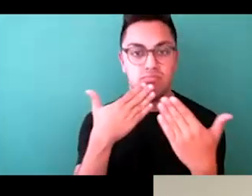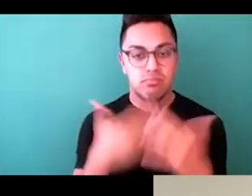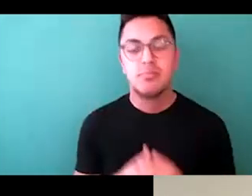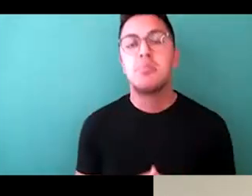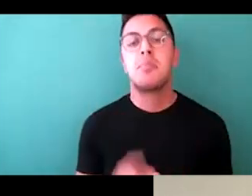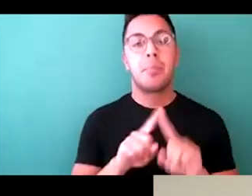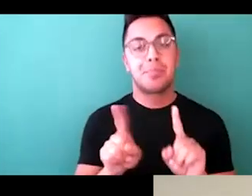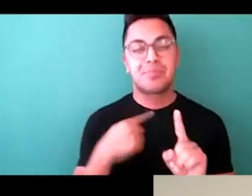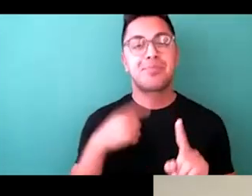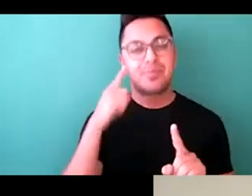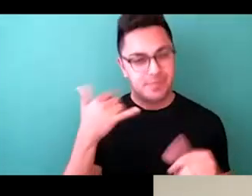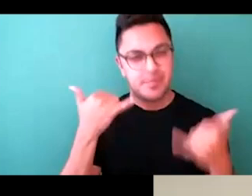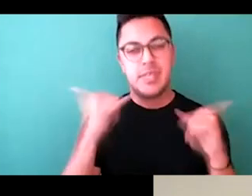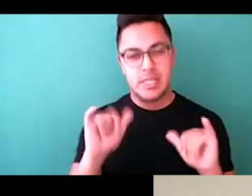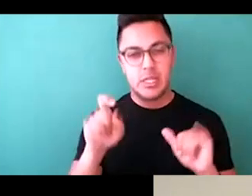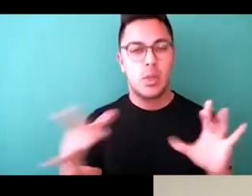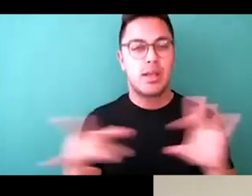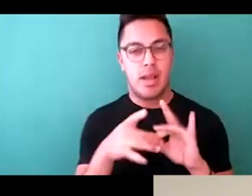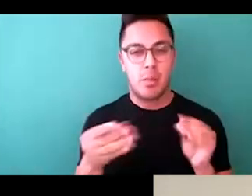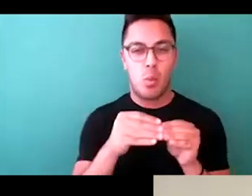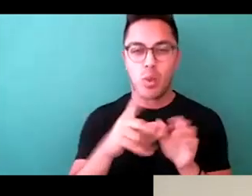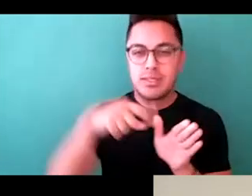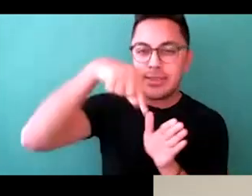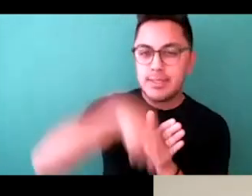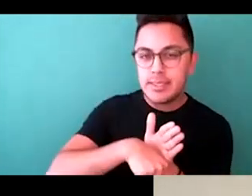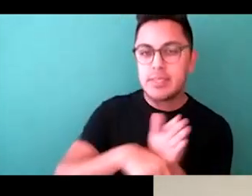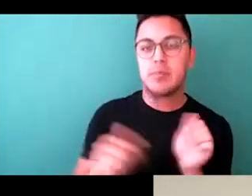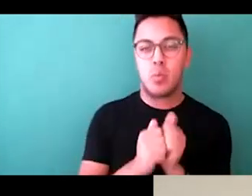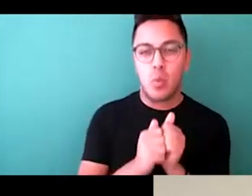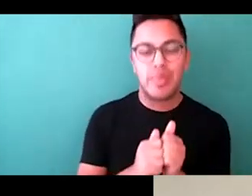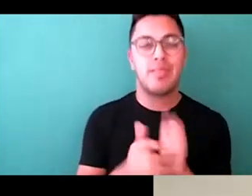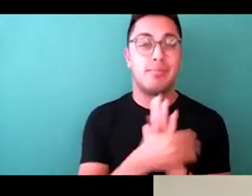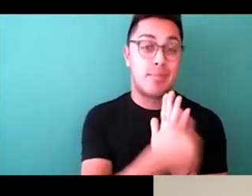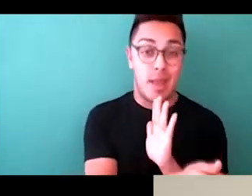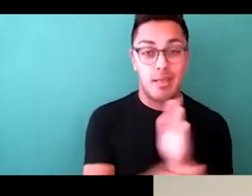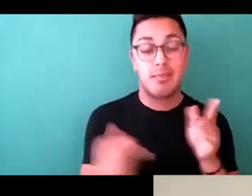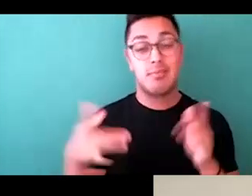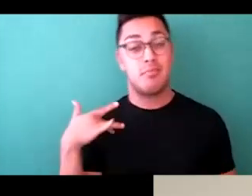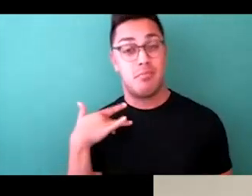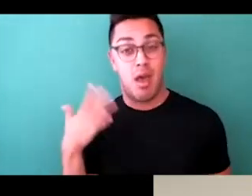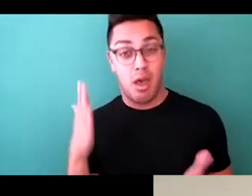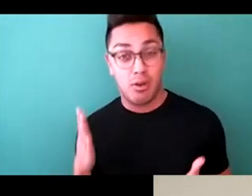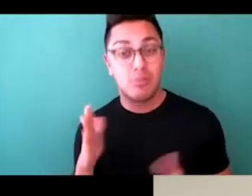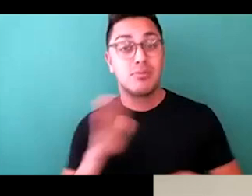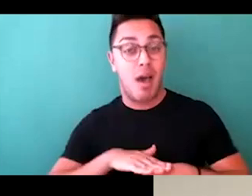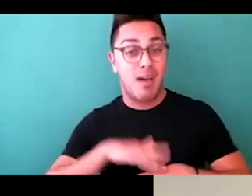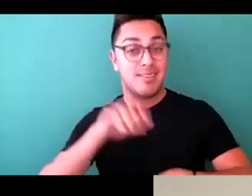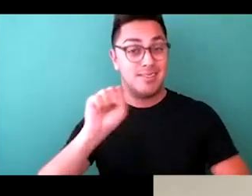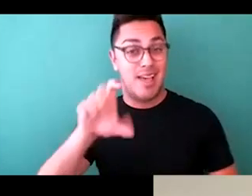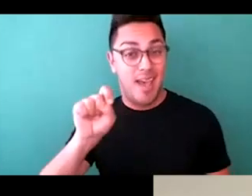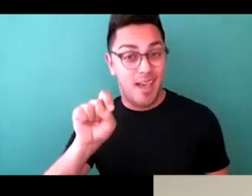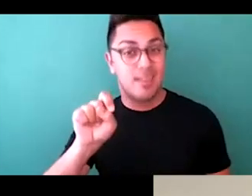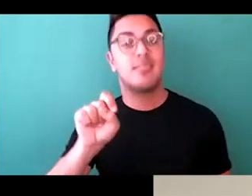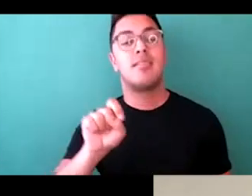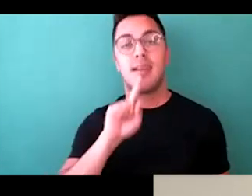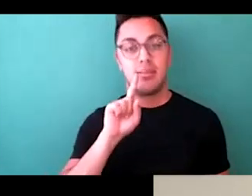think we still need to connect deeper with the talent, with the models on set, and really express